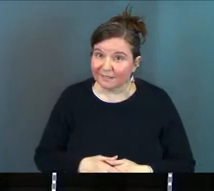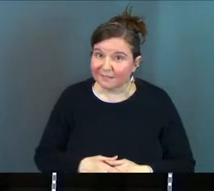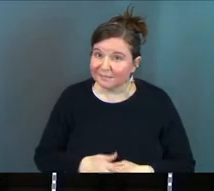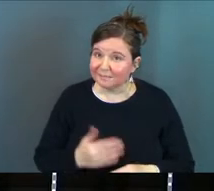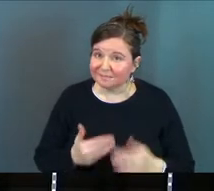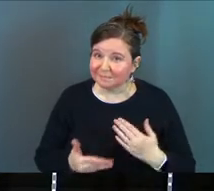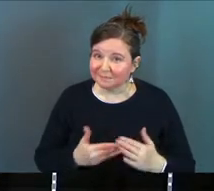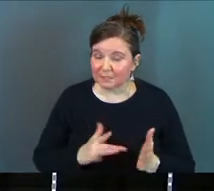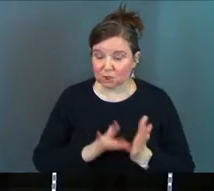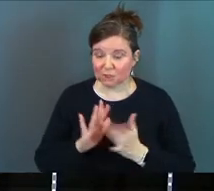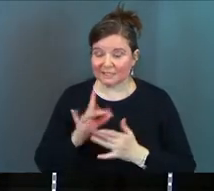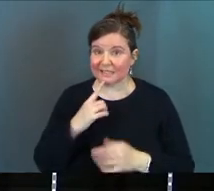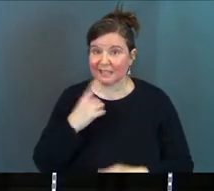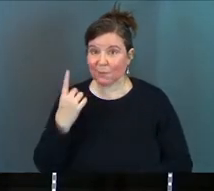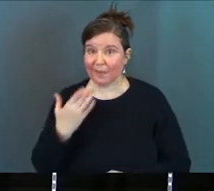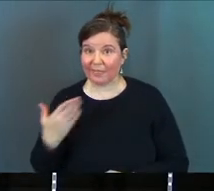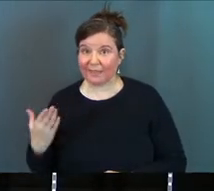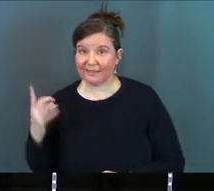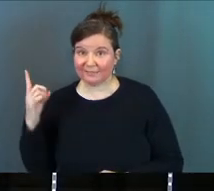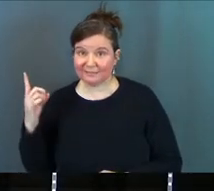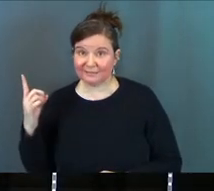Because Jesus said one thing